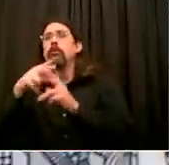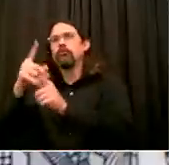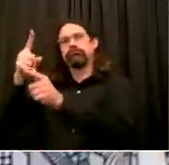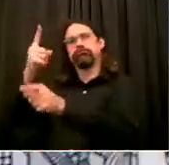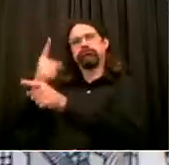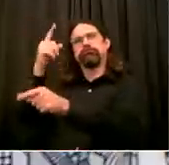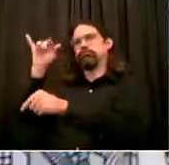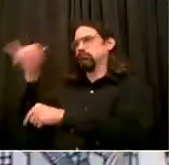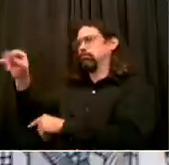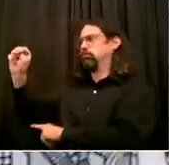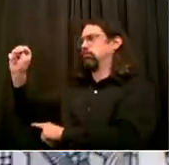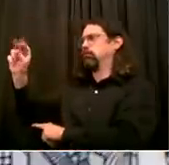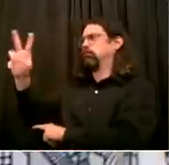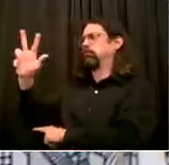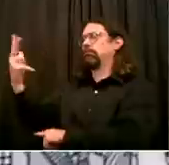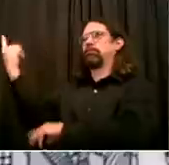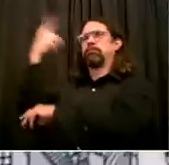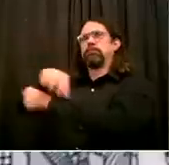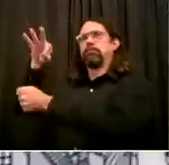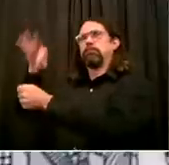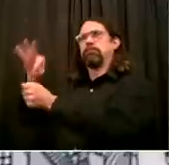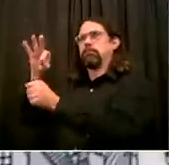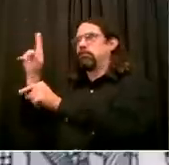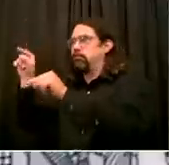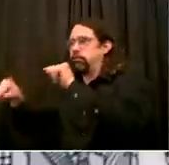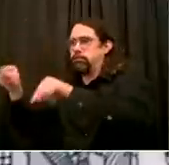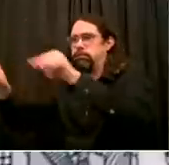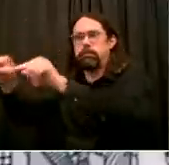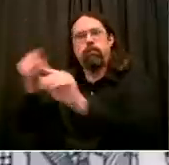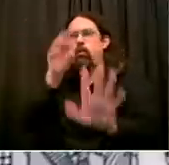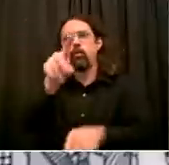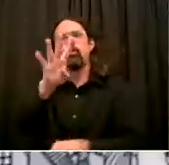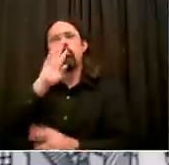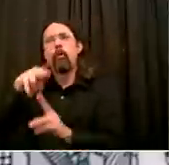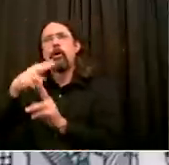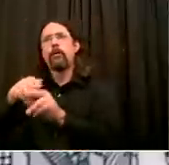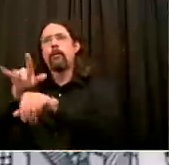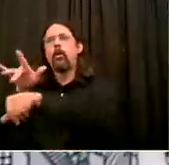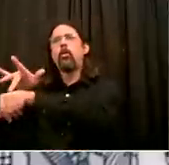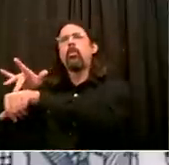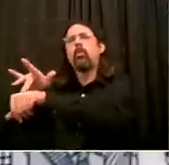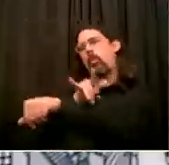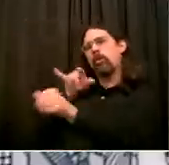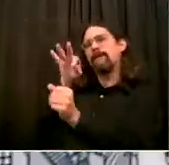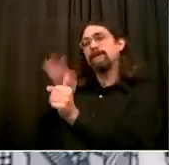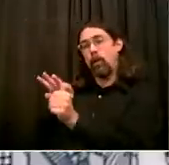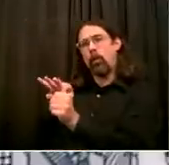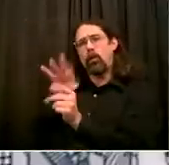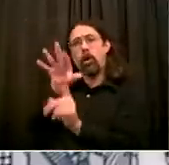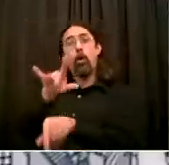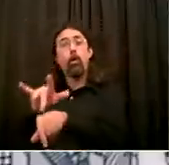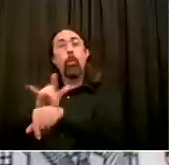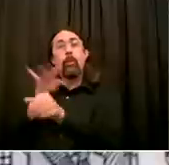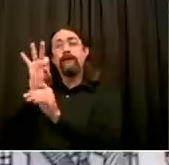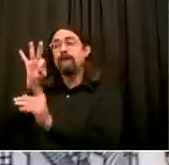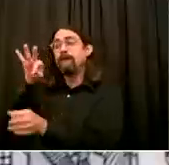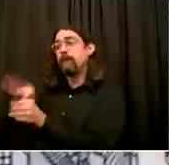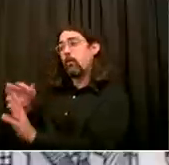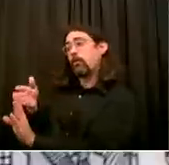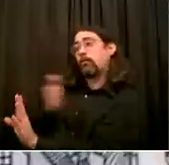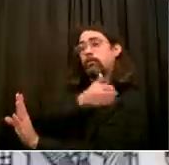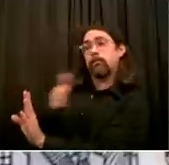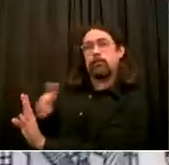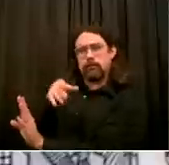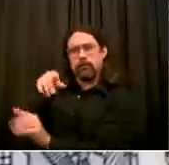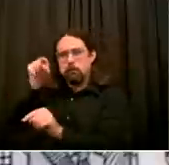think what is in place now is going to be what we're going to deal with this year. Going forward, after this year, I think we have to ask the